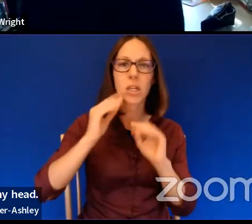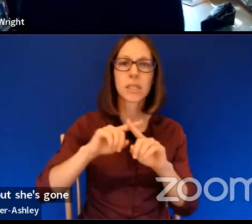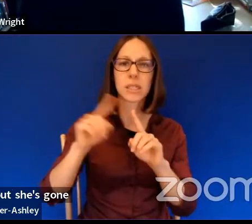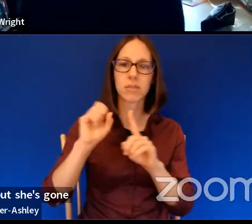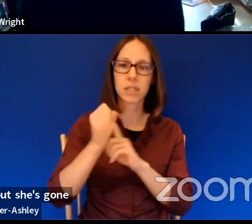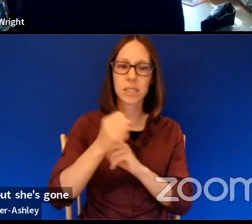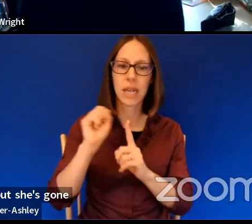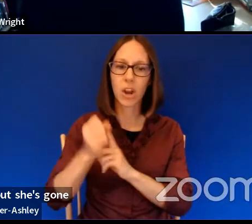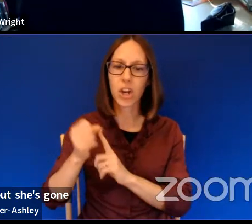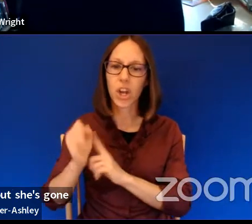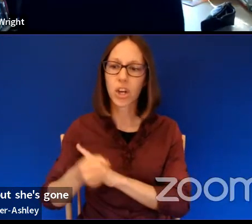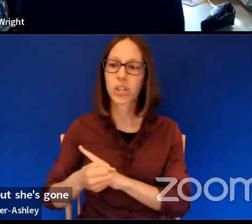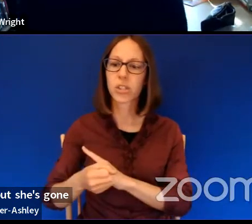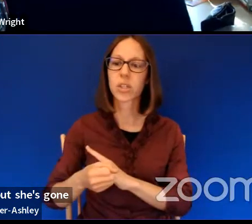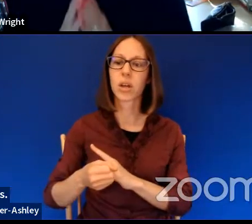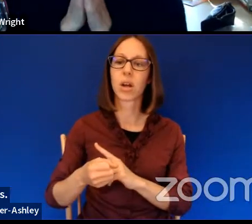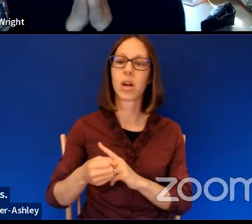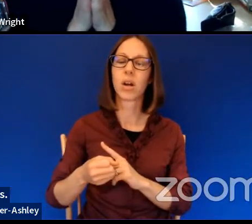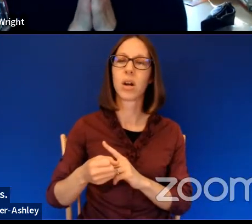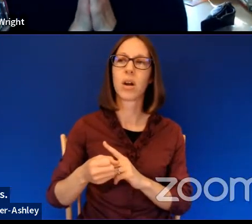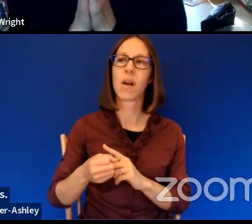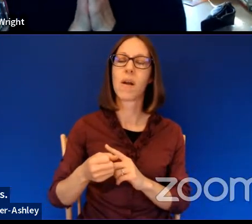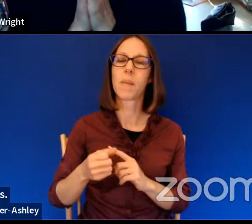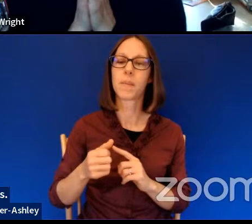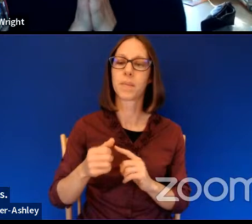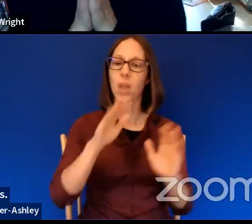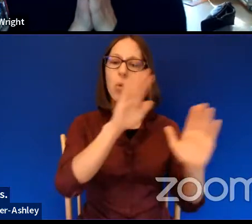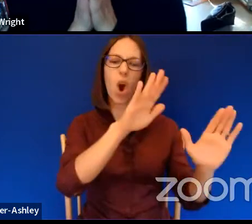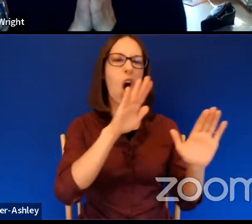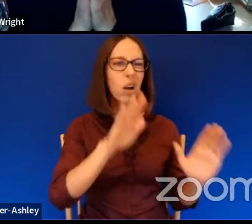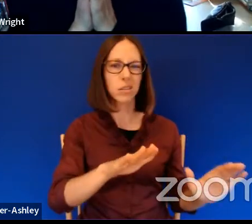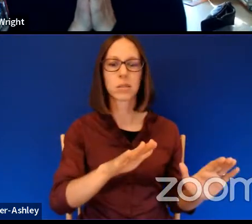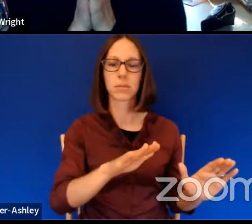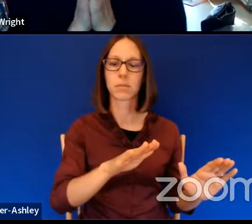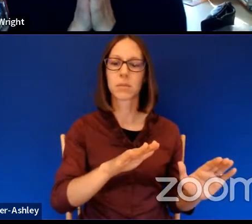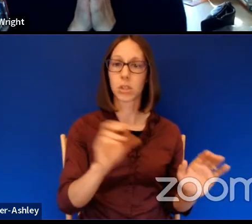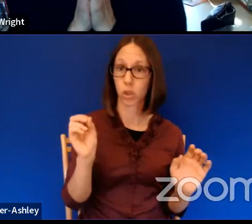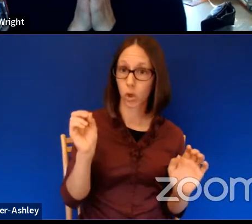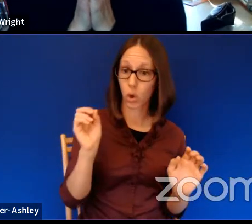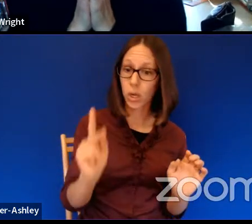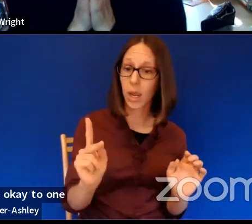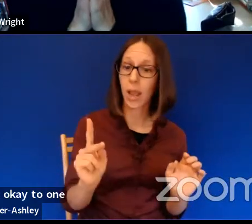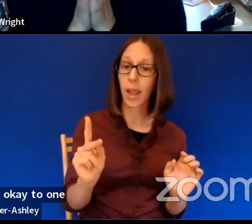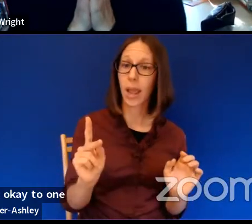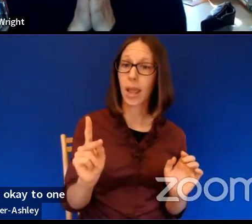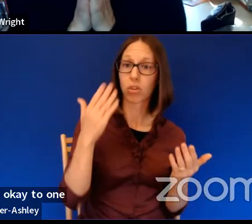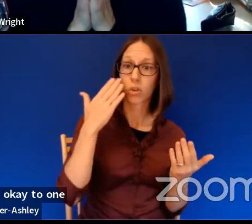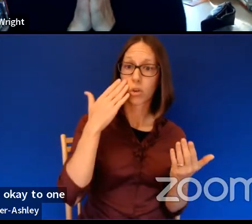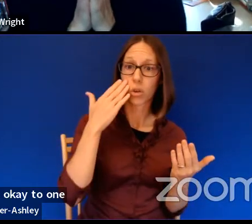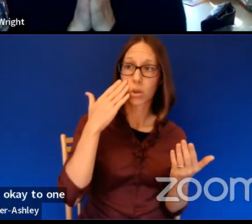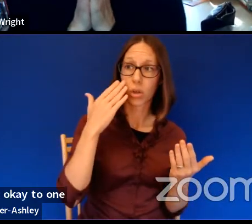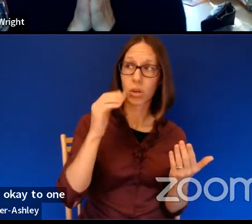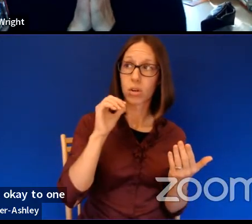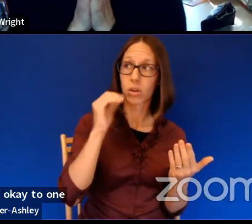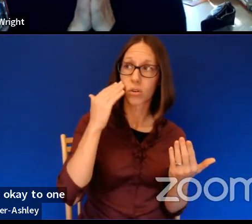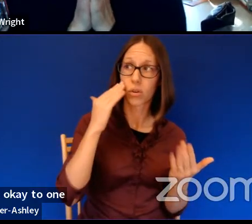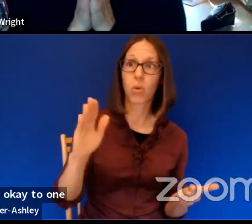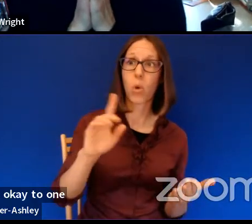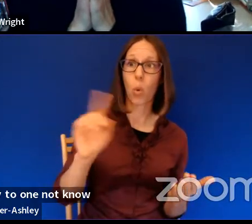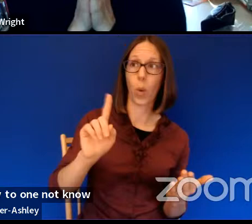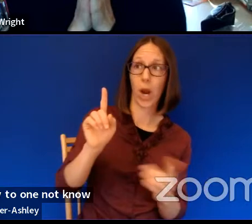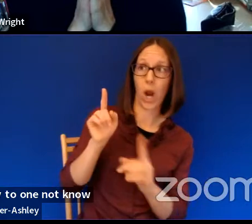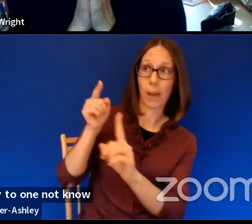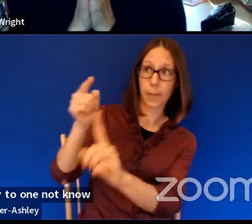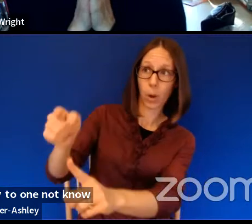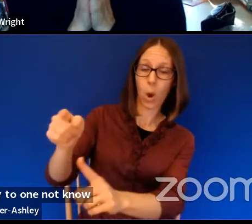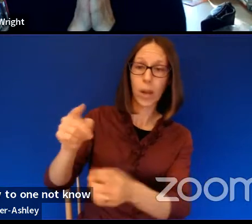um, um, that weren't awesome, you know, is it okay to one, not know where you're going both as a poet, um, and